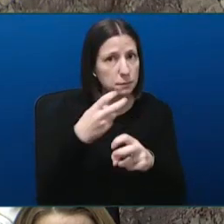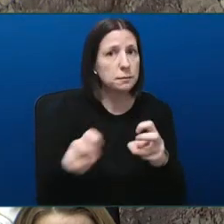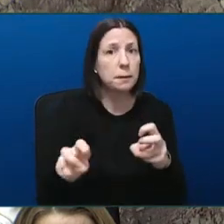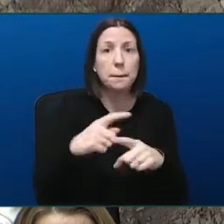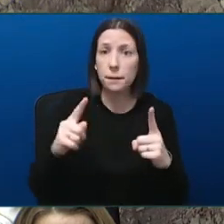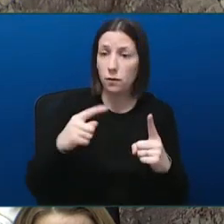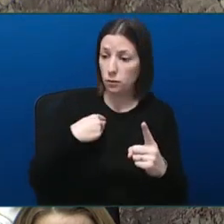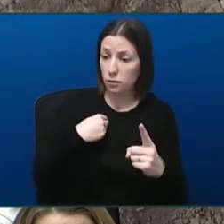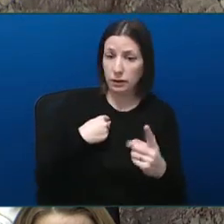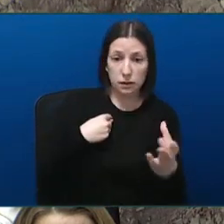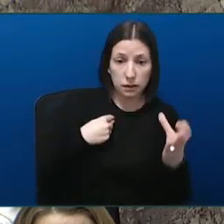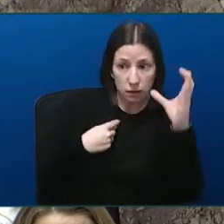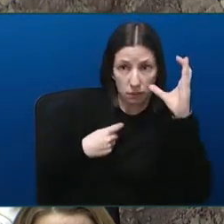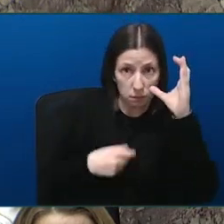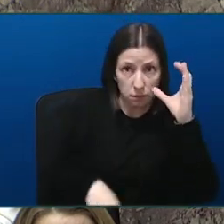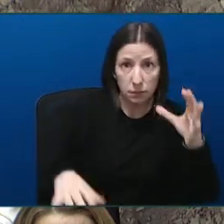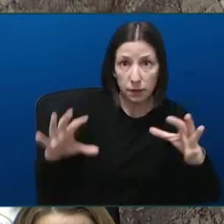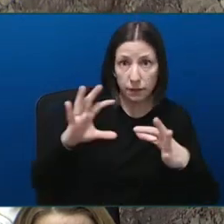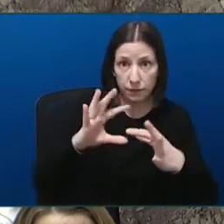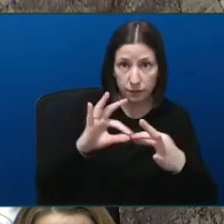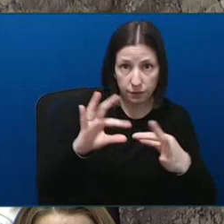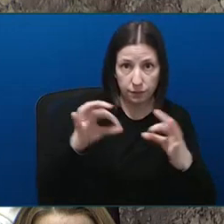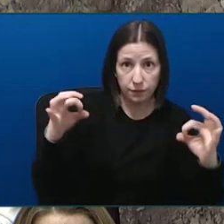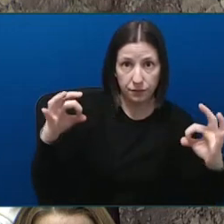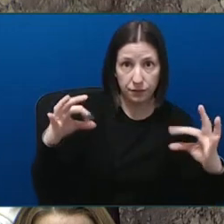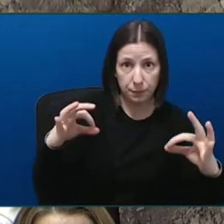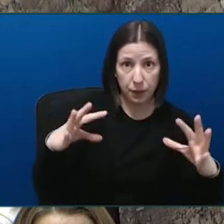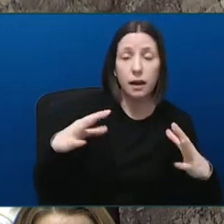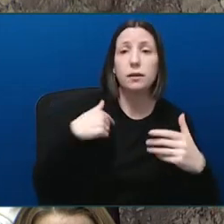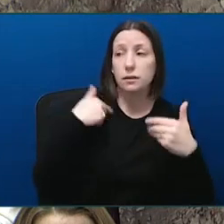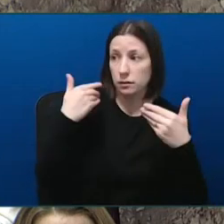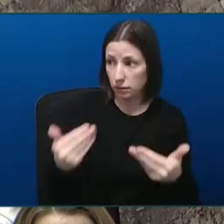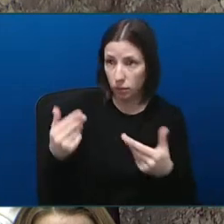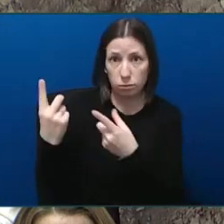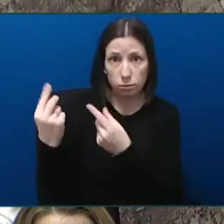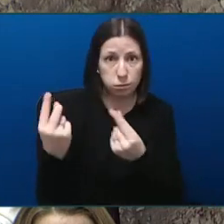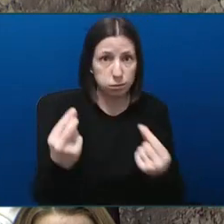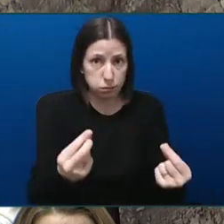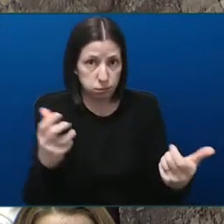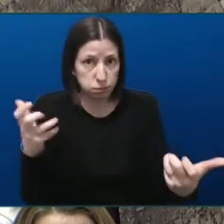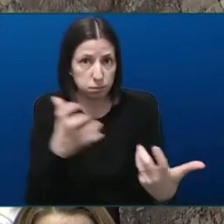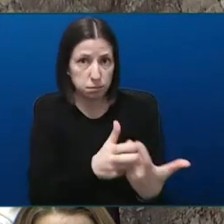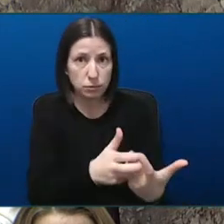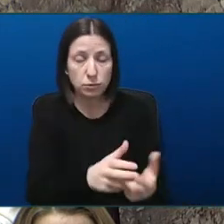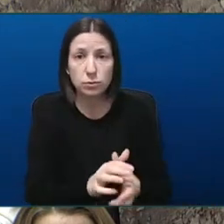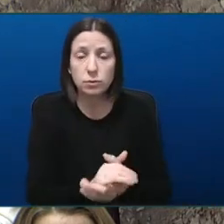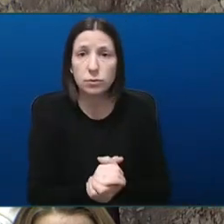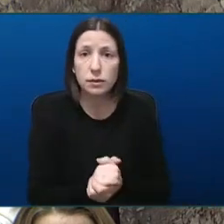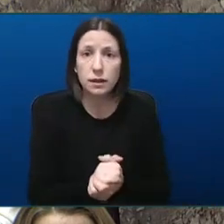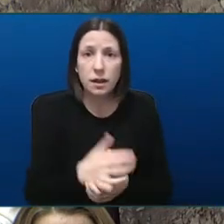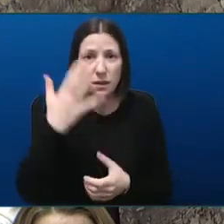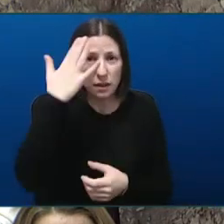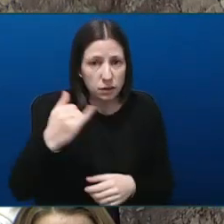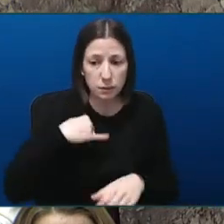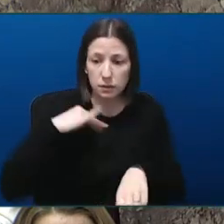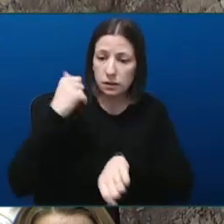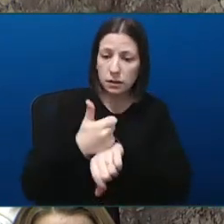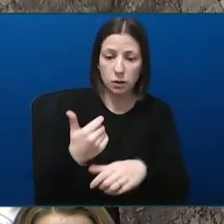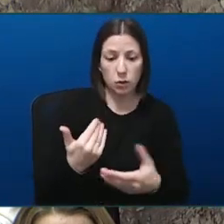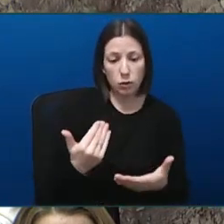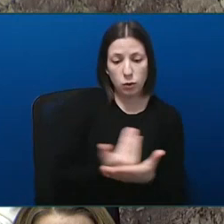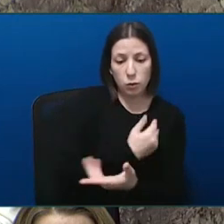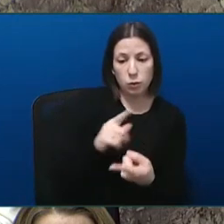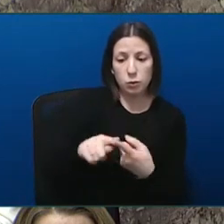address those challenges, which I think is what you need to do. It's why, Honourable Speaker, we put in place new-to-practice contracts in B.C.